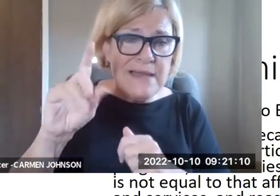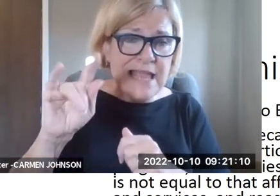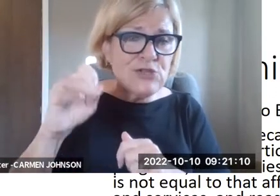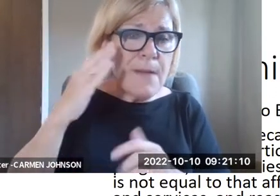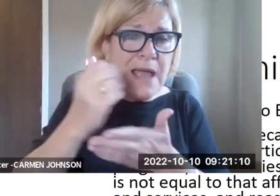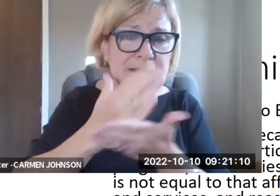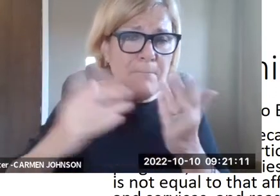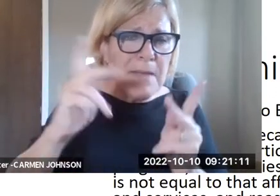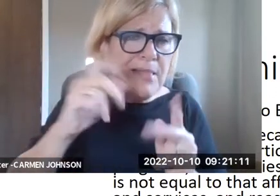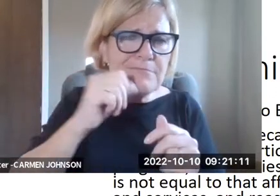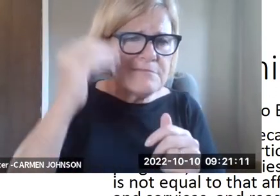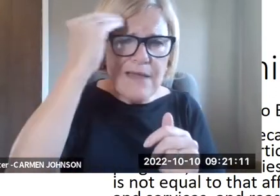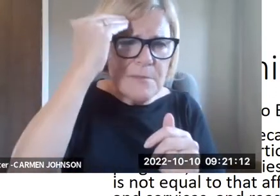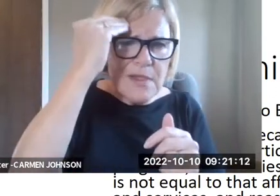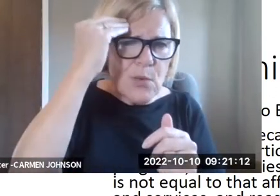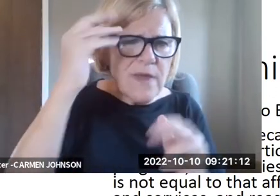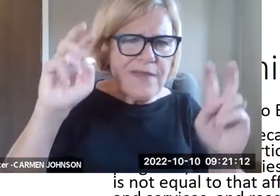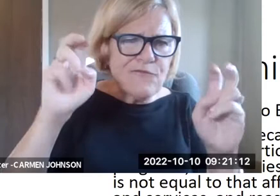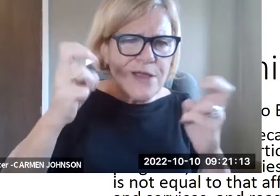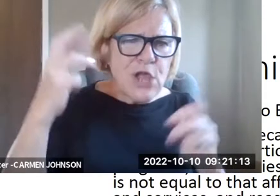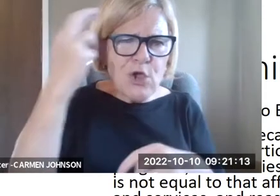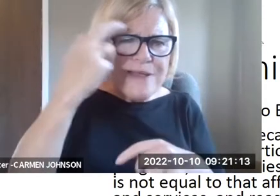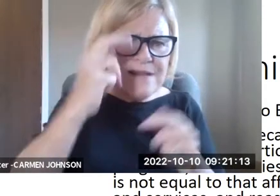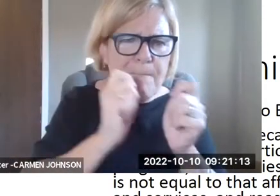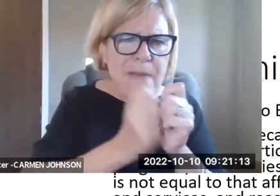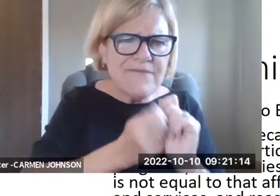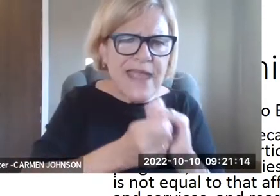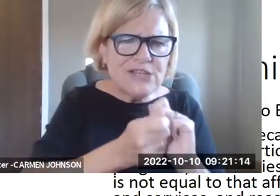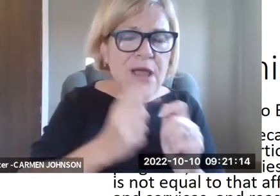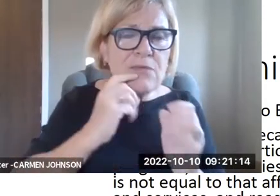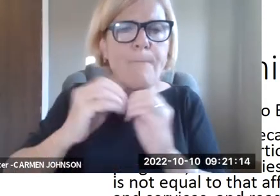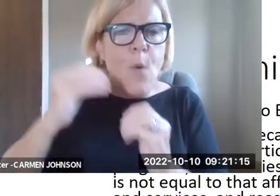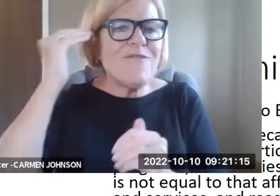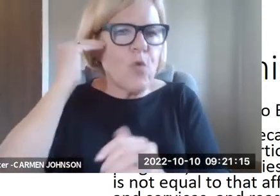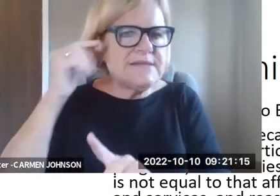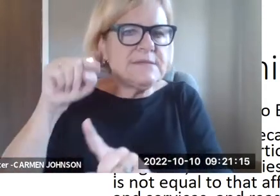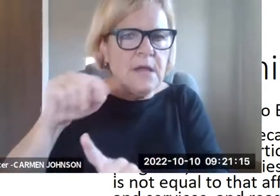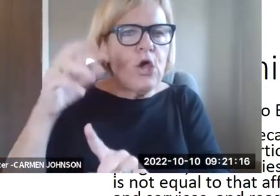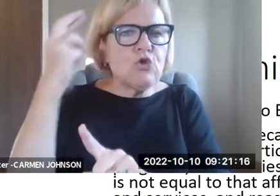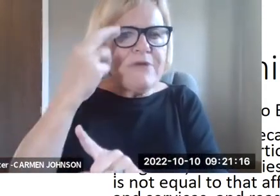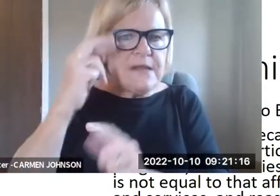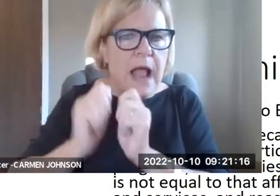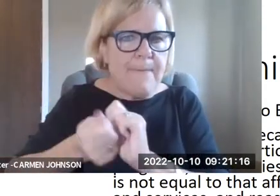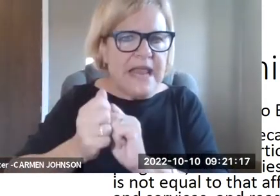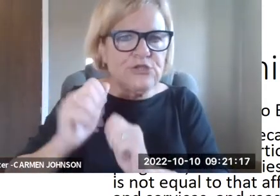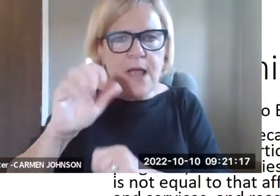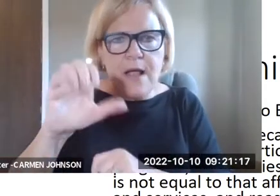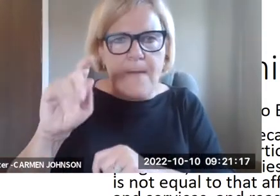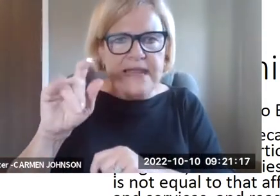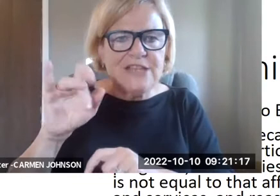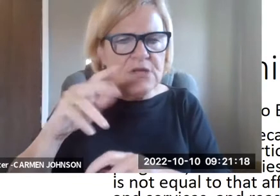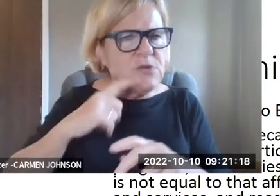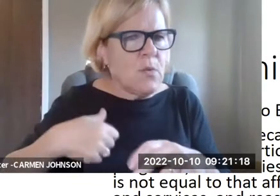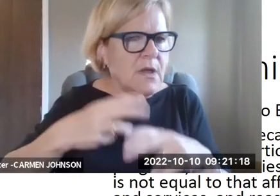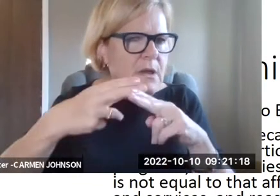modifications, which in this document we call reasonable modifications and accommodations, because some people are unfamiliar with, uh, the phrase